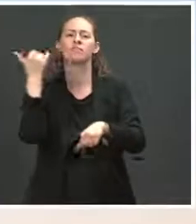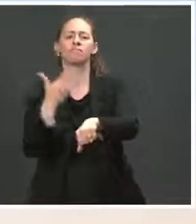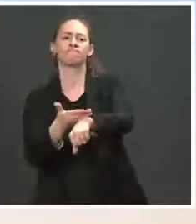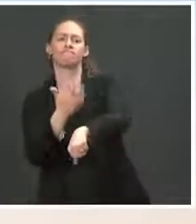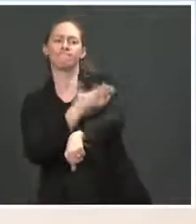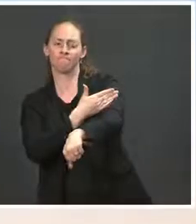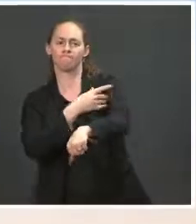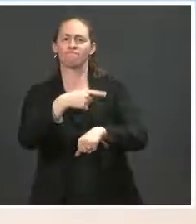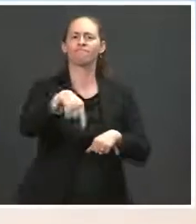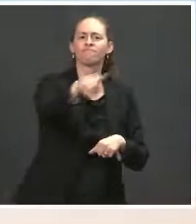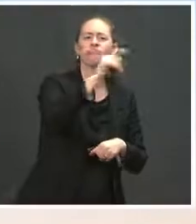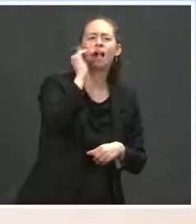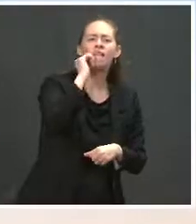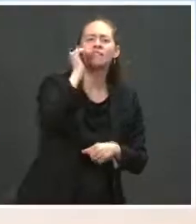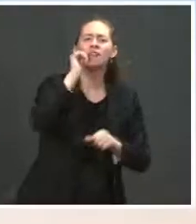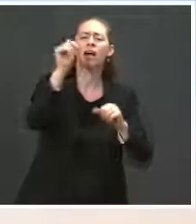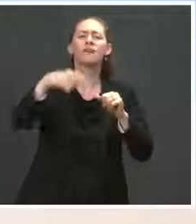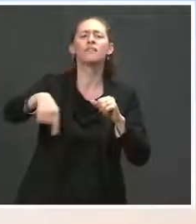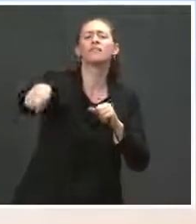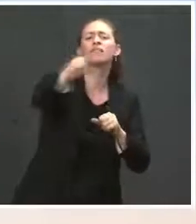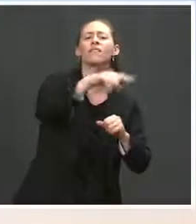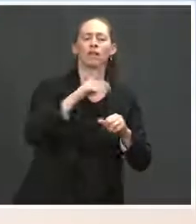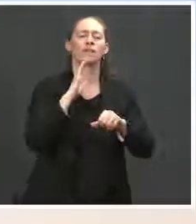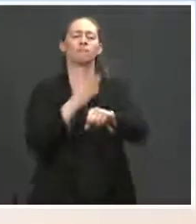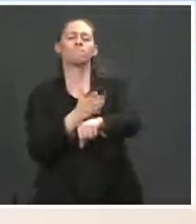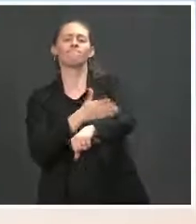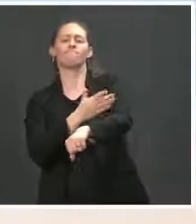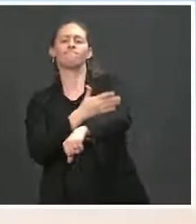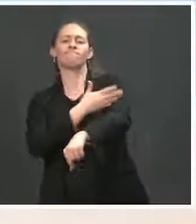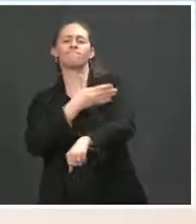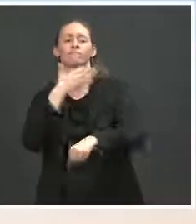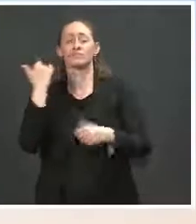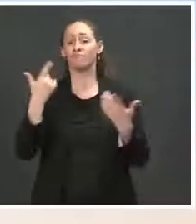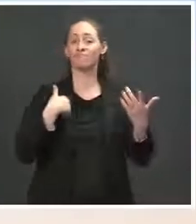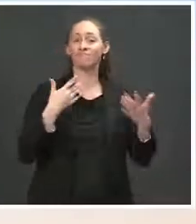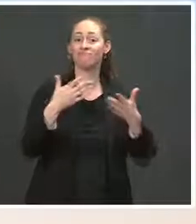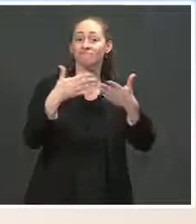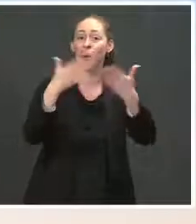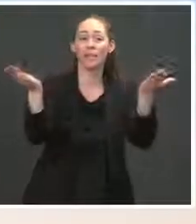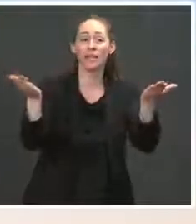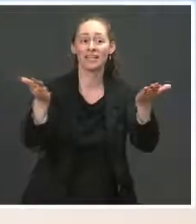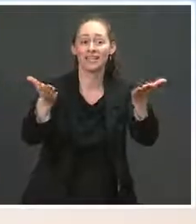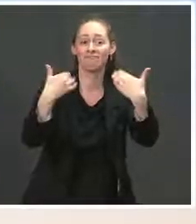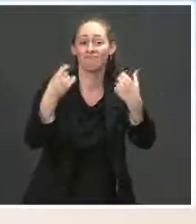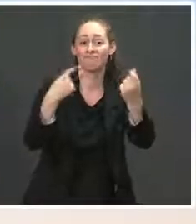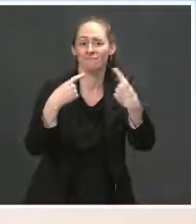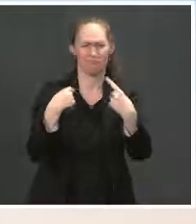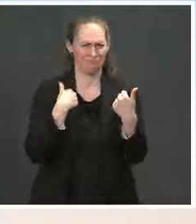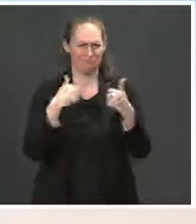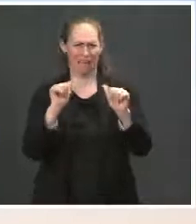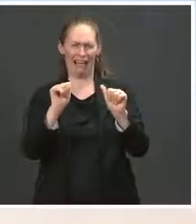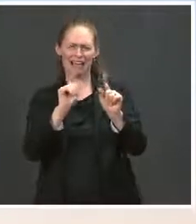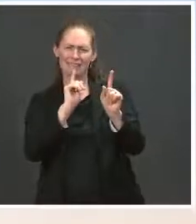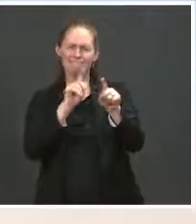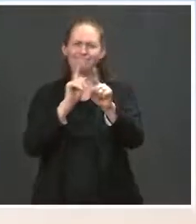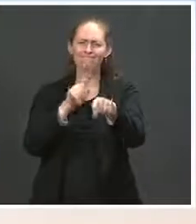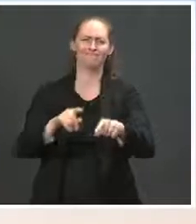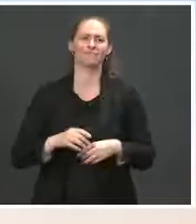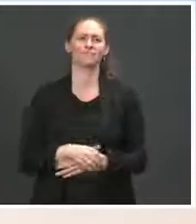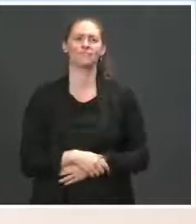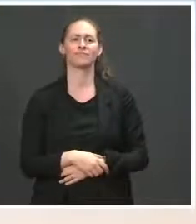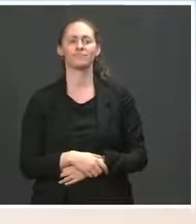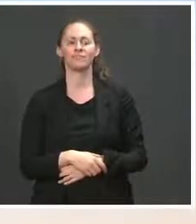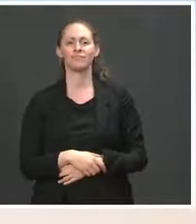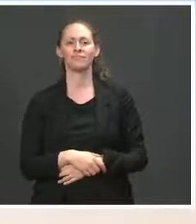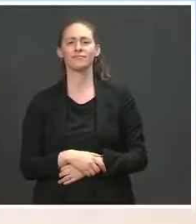across this country. And with that, I'm happy to try and answer your question. Nancy, go ahead. The you, Secretary Hollande. Can you give